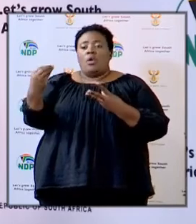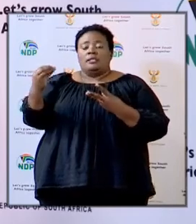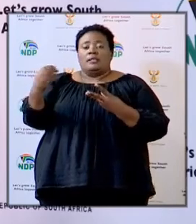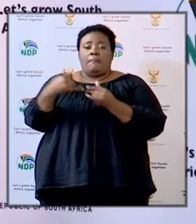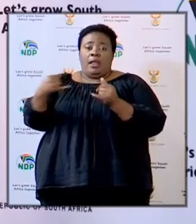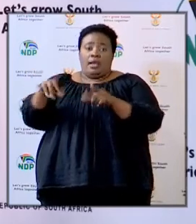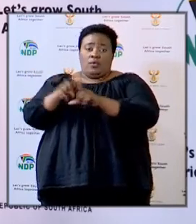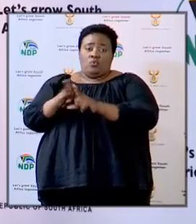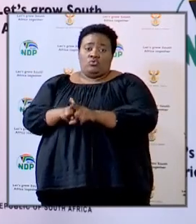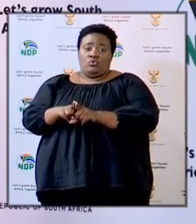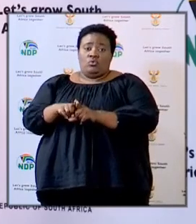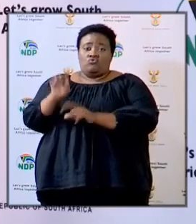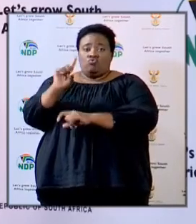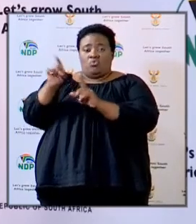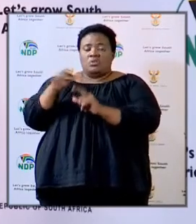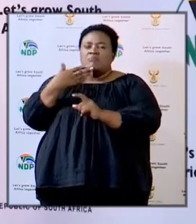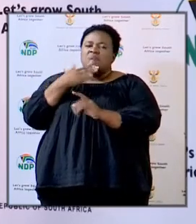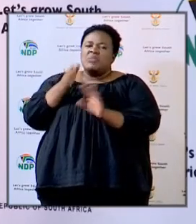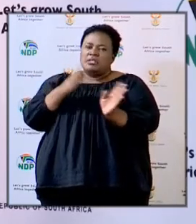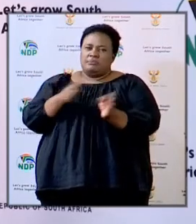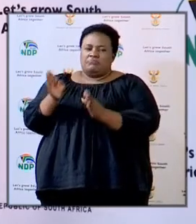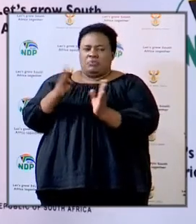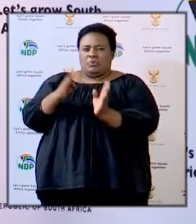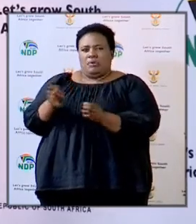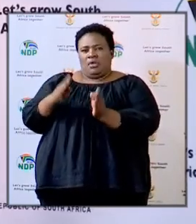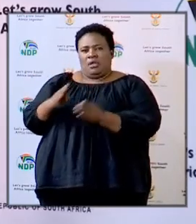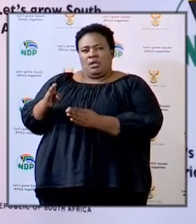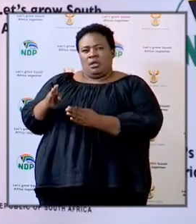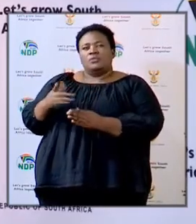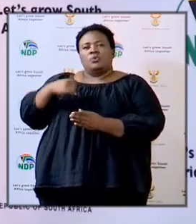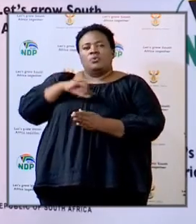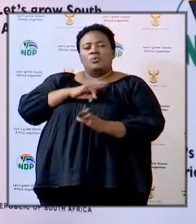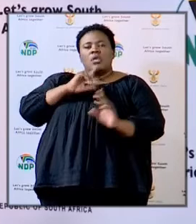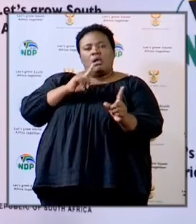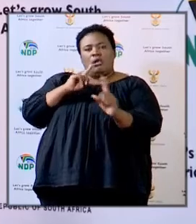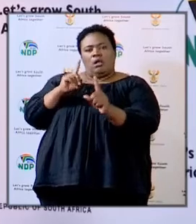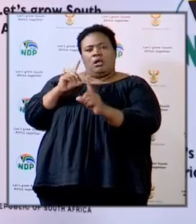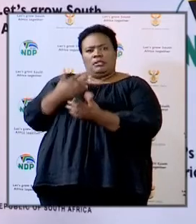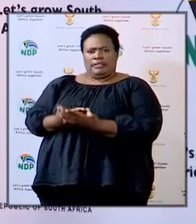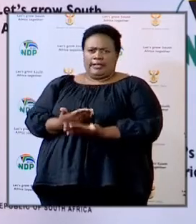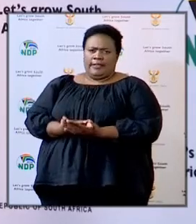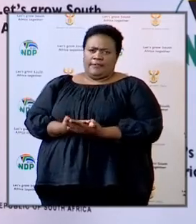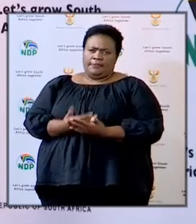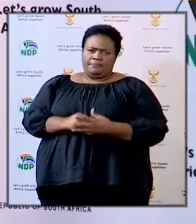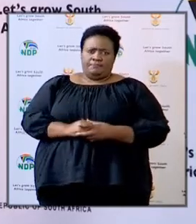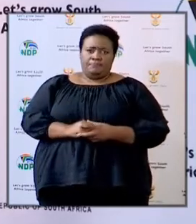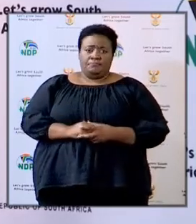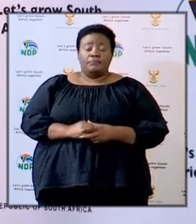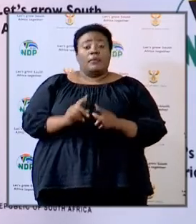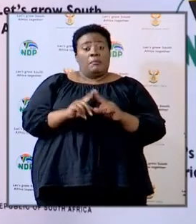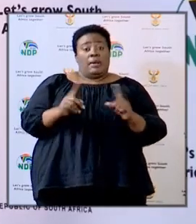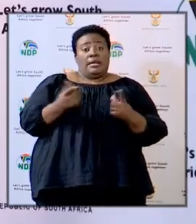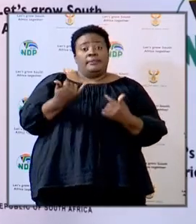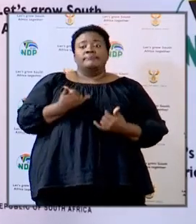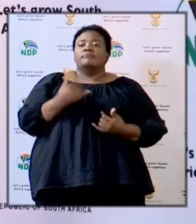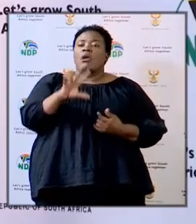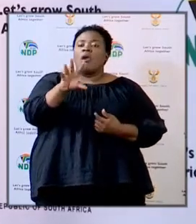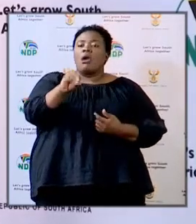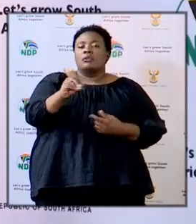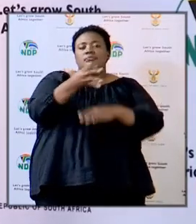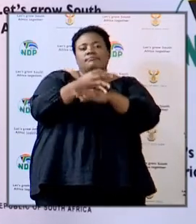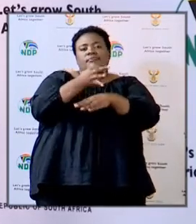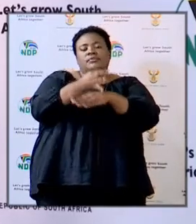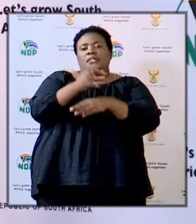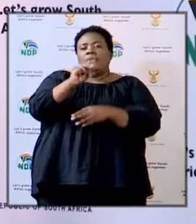we'll be receiving questions. So please prepare those questions so that we're able to deal with them when the time arrives. But I'm going to ask